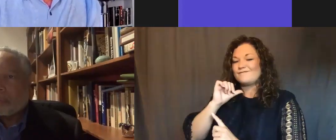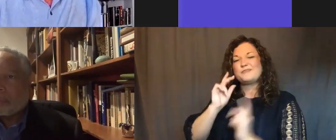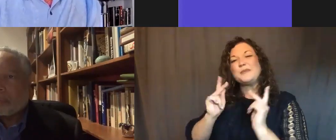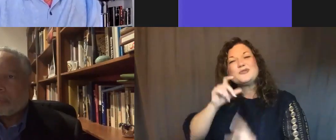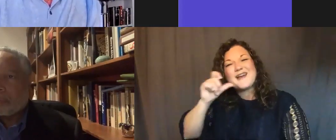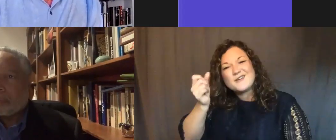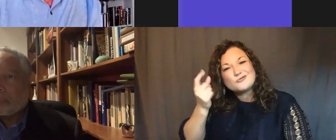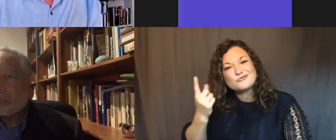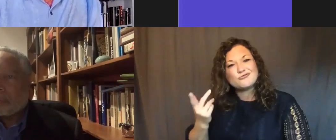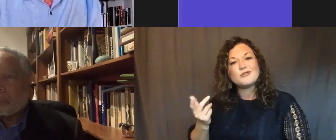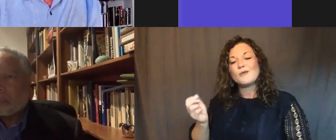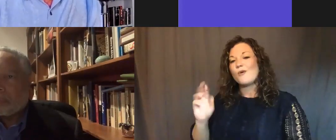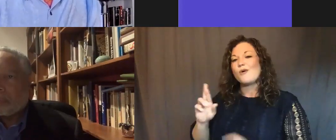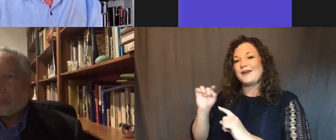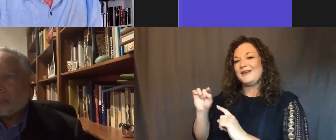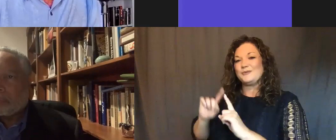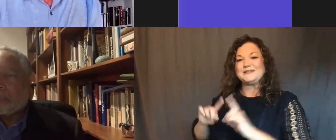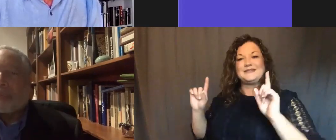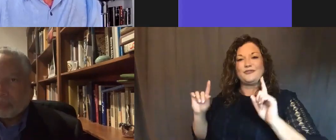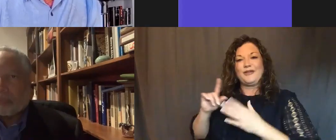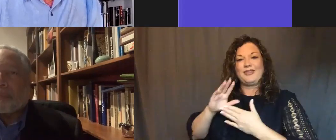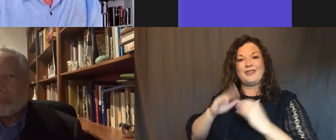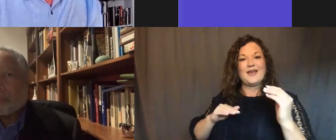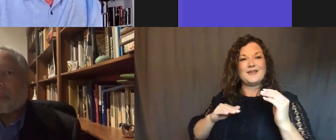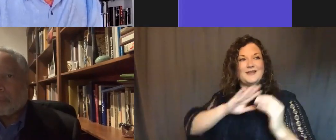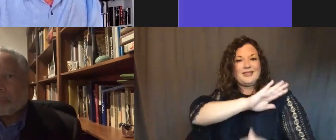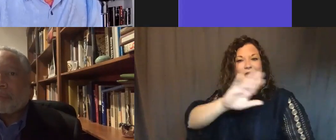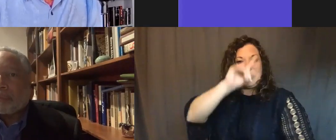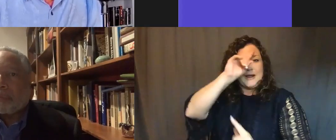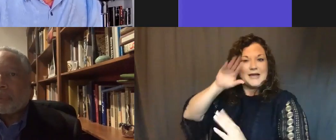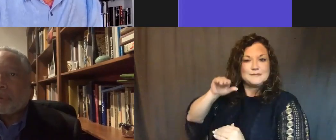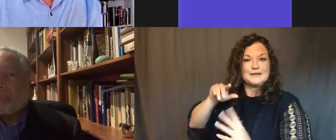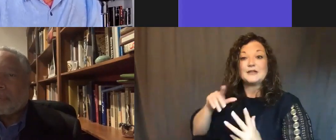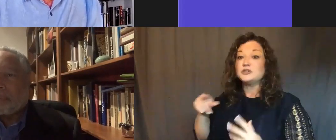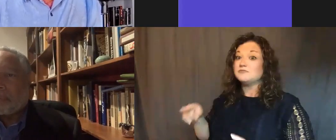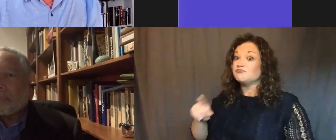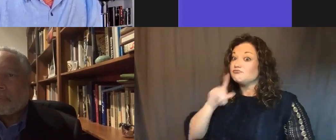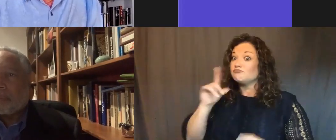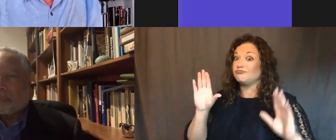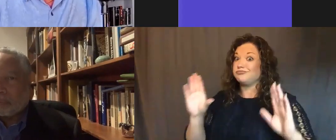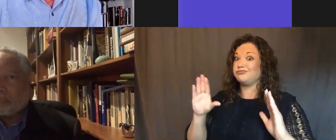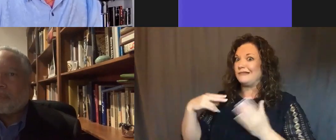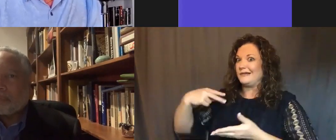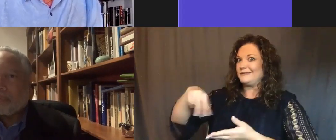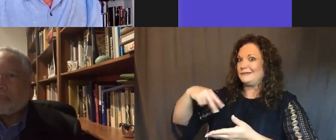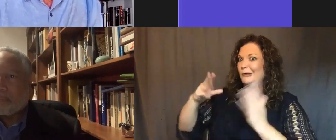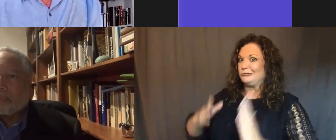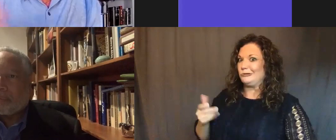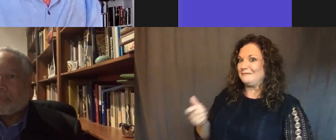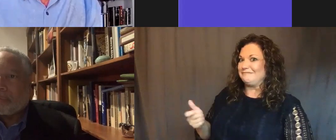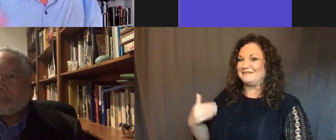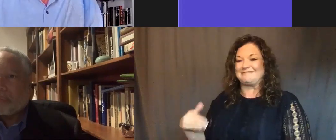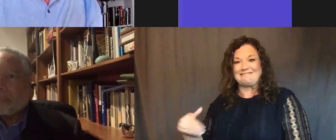he was totally different than what people's expectations were. For example, he was a terrific dancer and